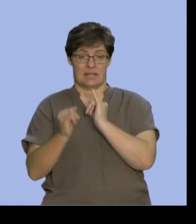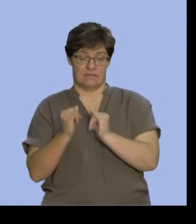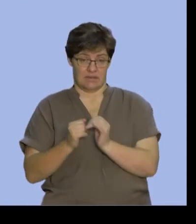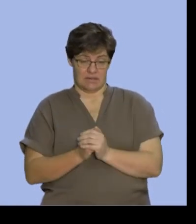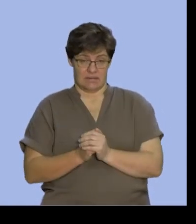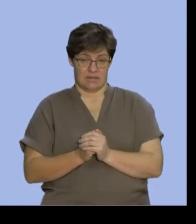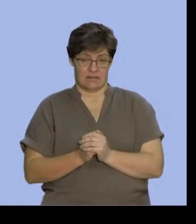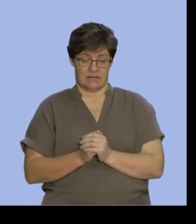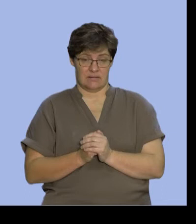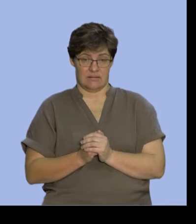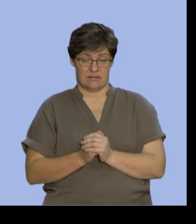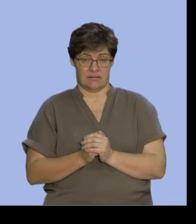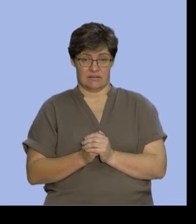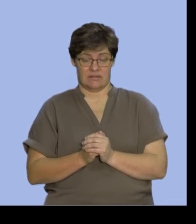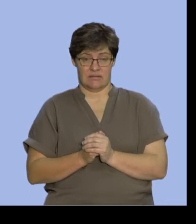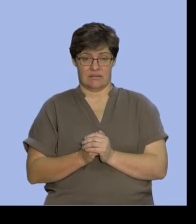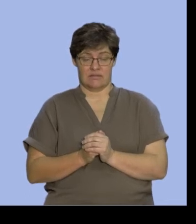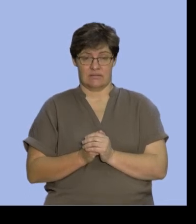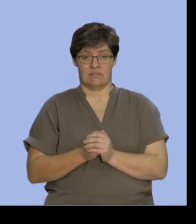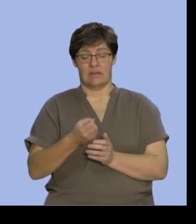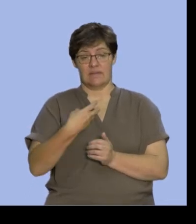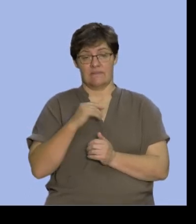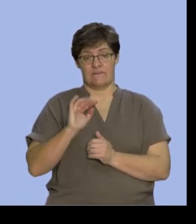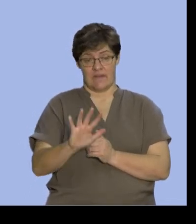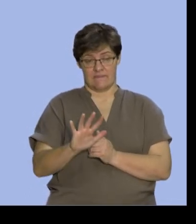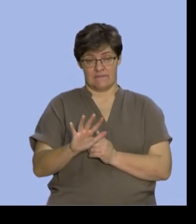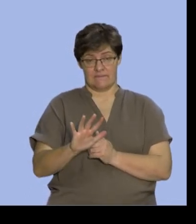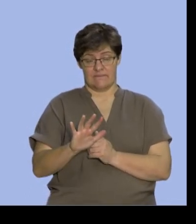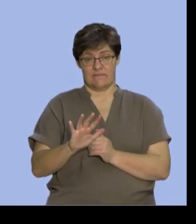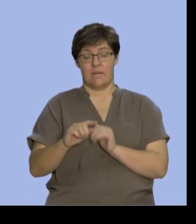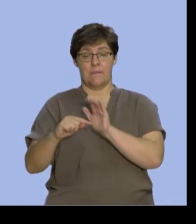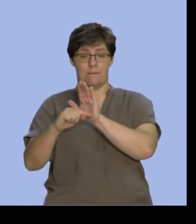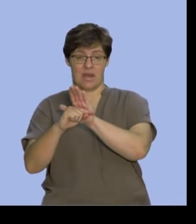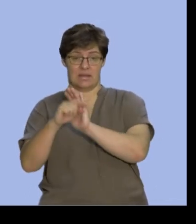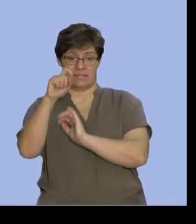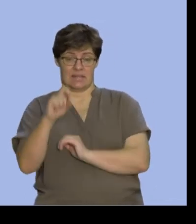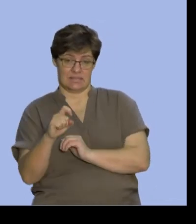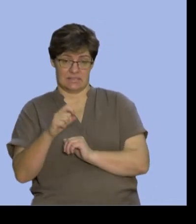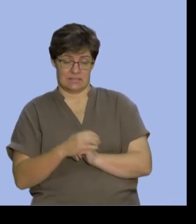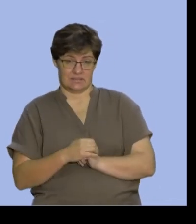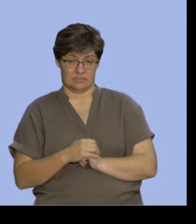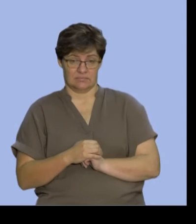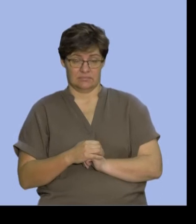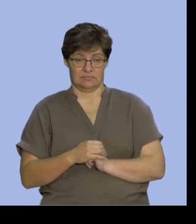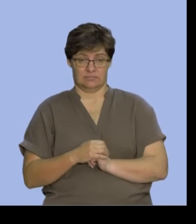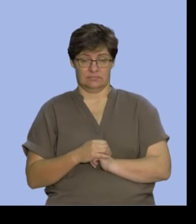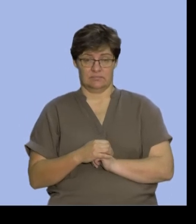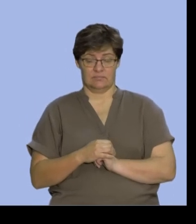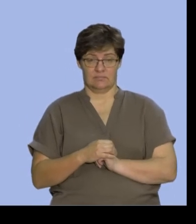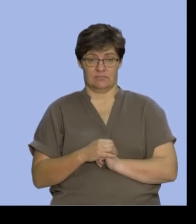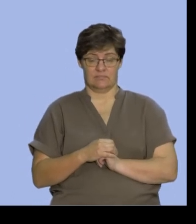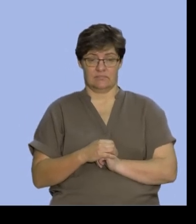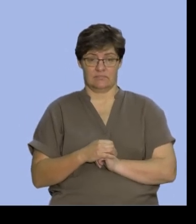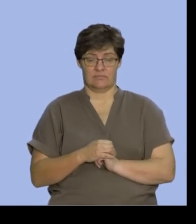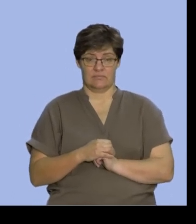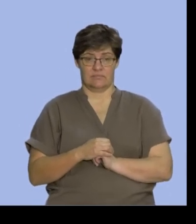16 minus 11 gives us 5. But we've got to subtract X as well. So in